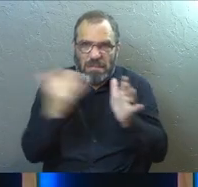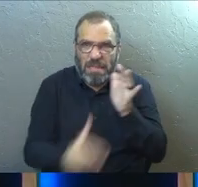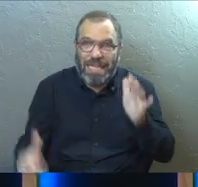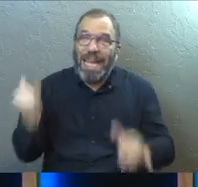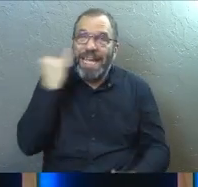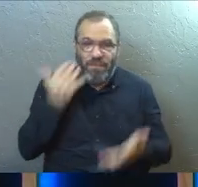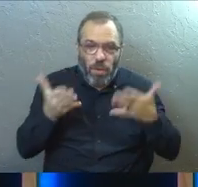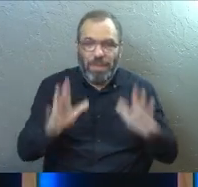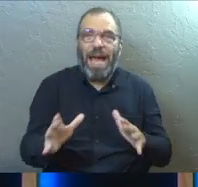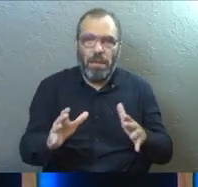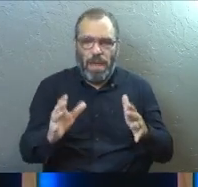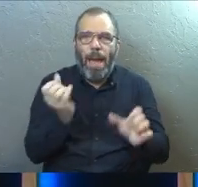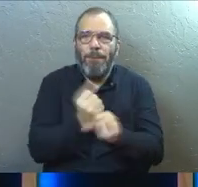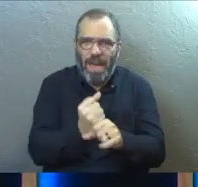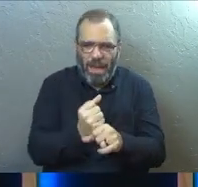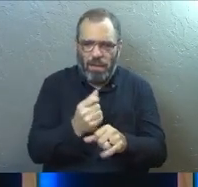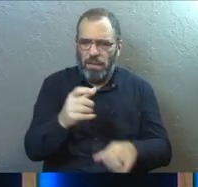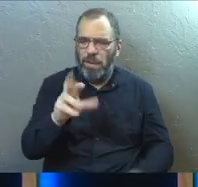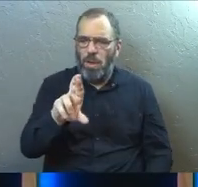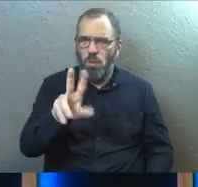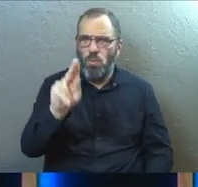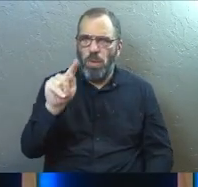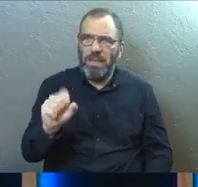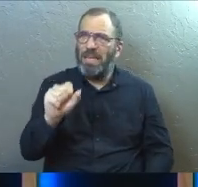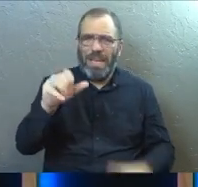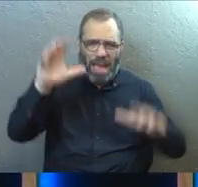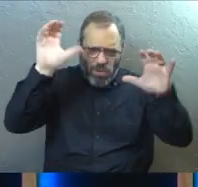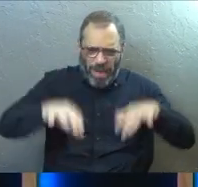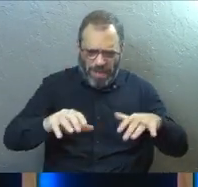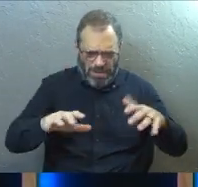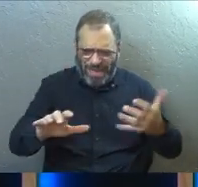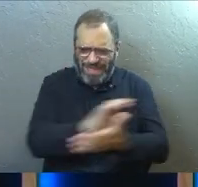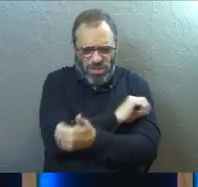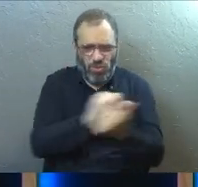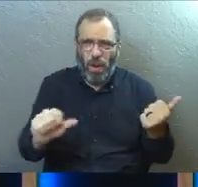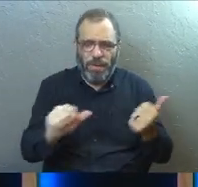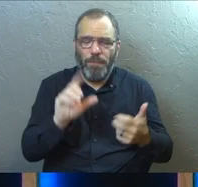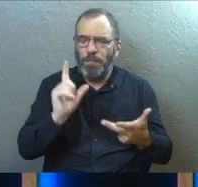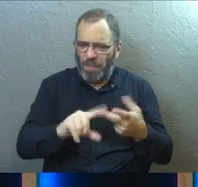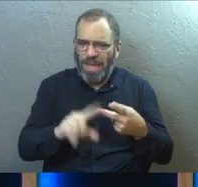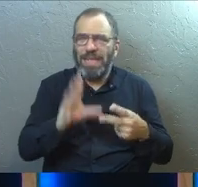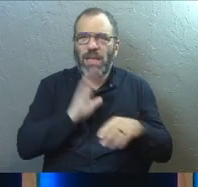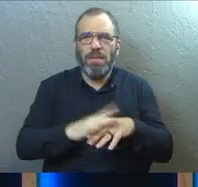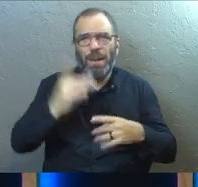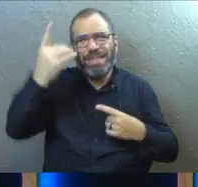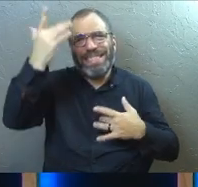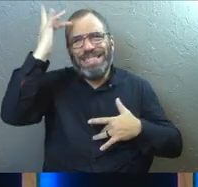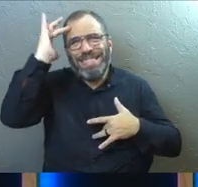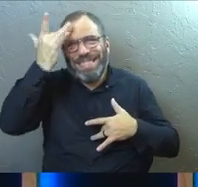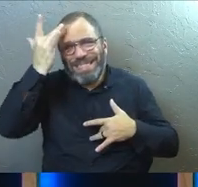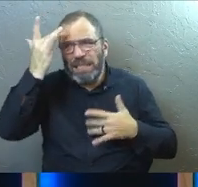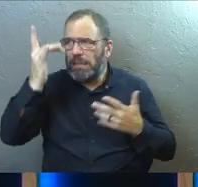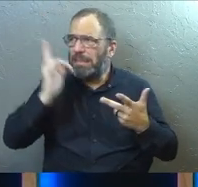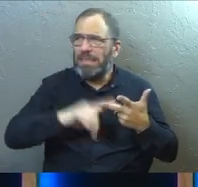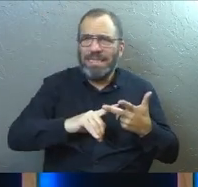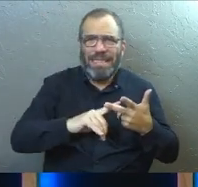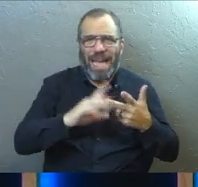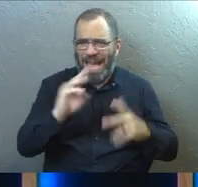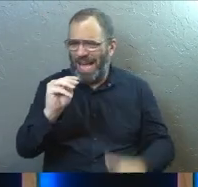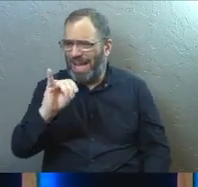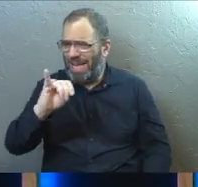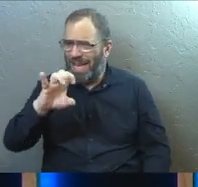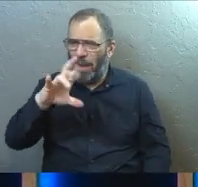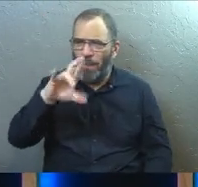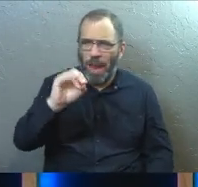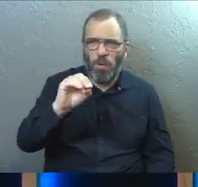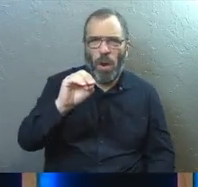If you let them, it'll create deep ruts and then the rains come and everything's a mess. He also talked about disease and, and, and microorganisms